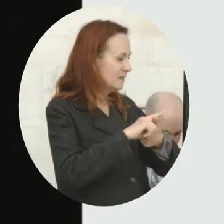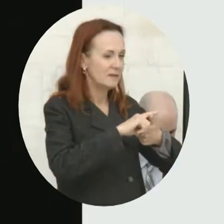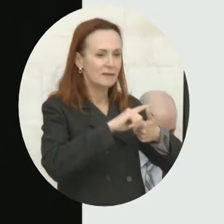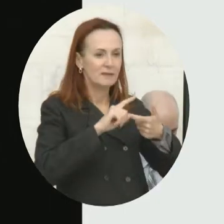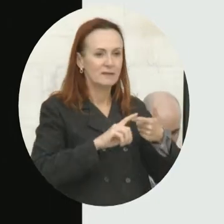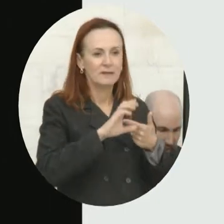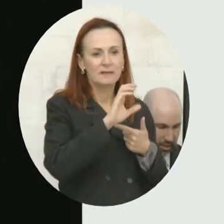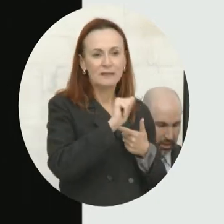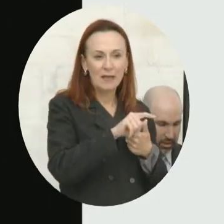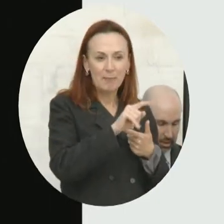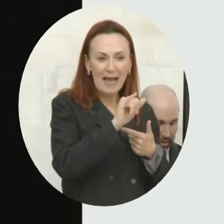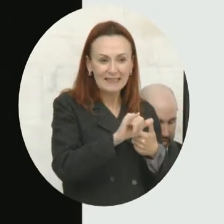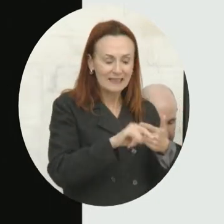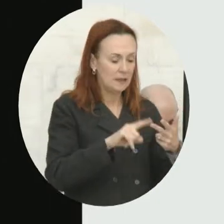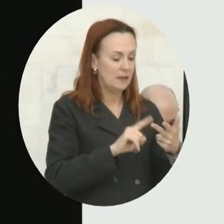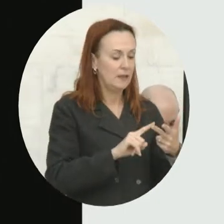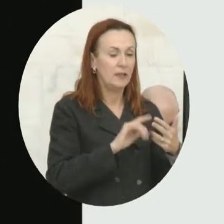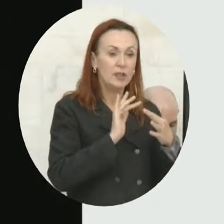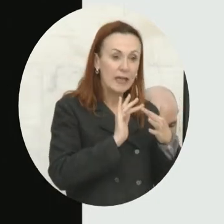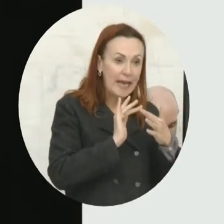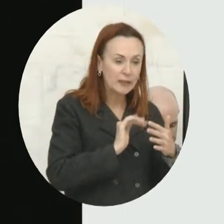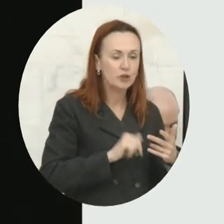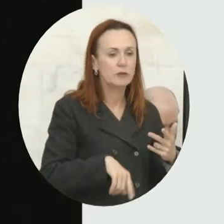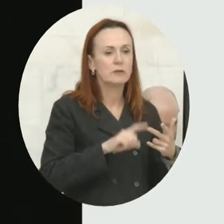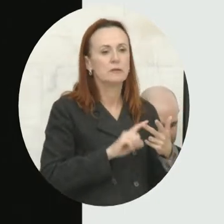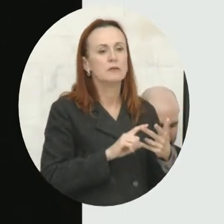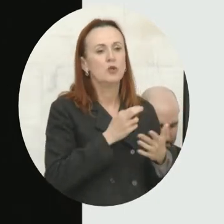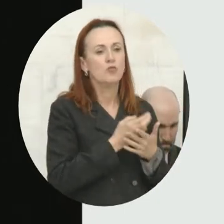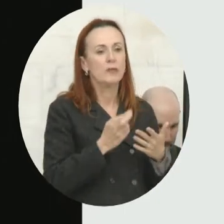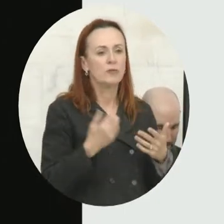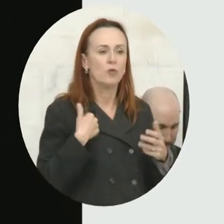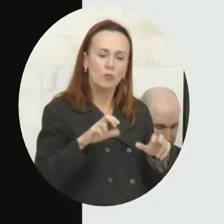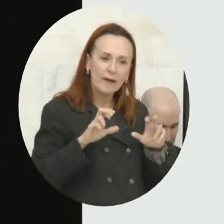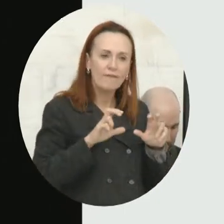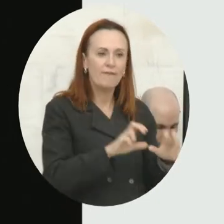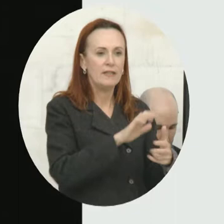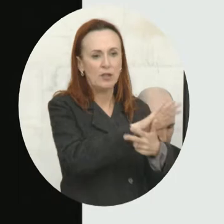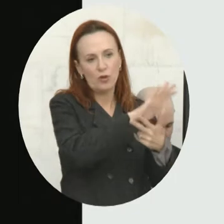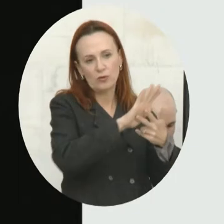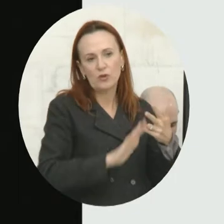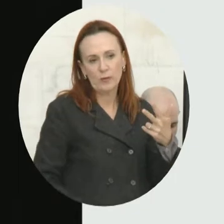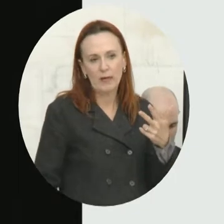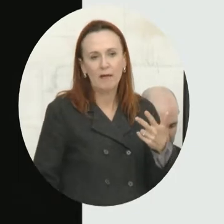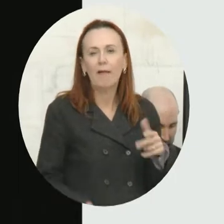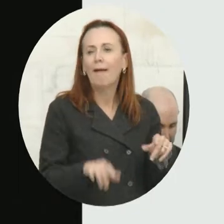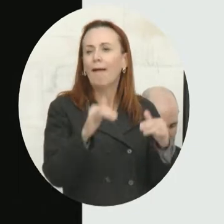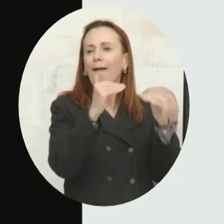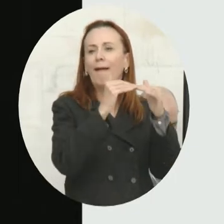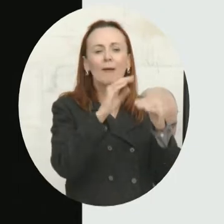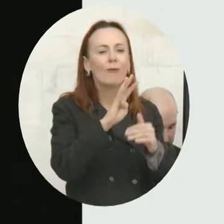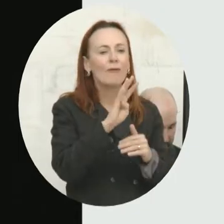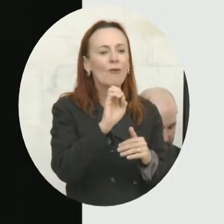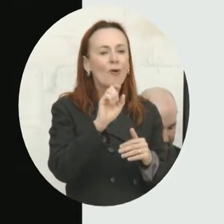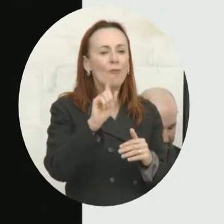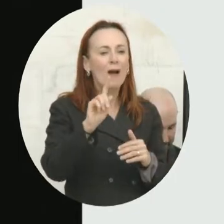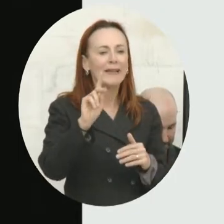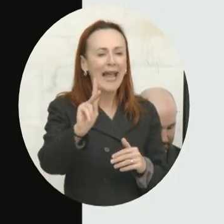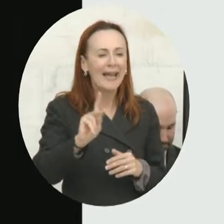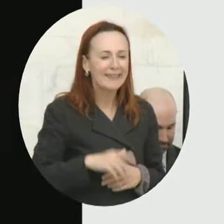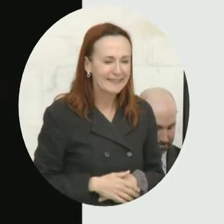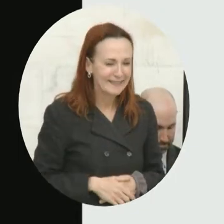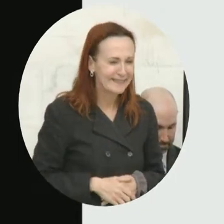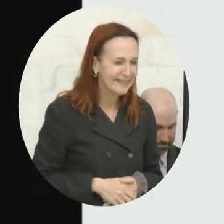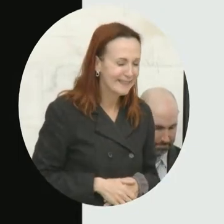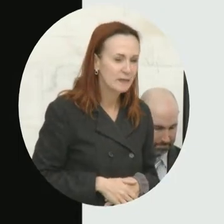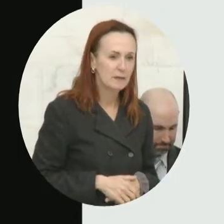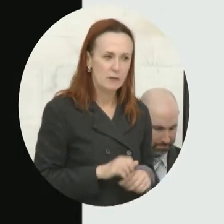and resources, right? We invest in all three of those. It's a good 401k, right? So the bottom line is that we work